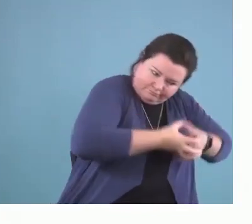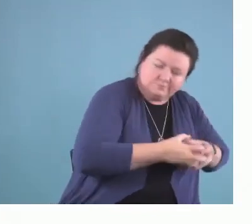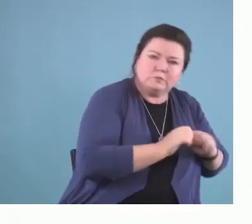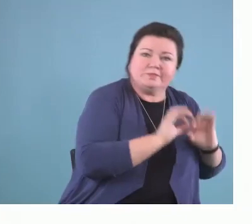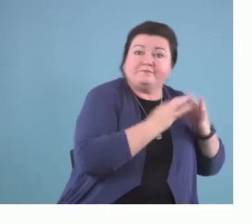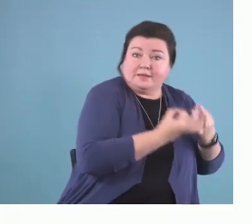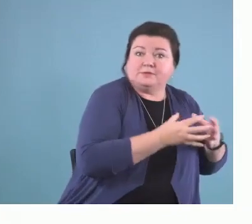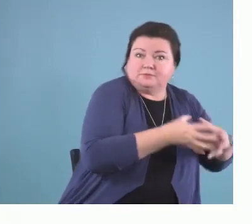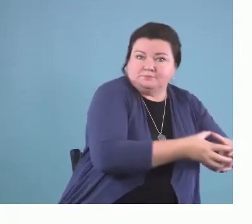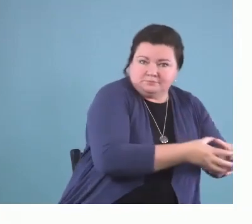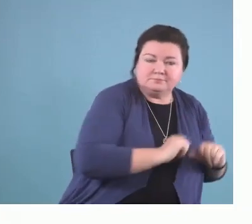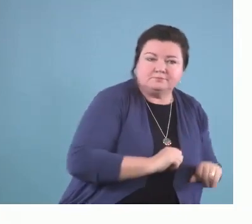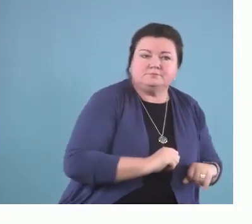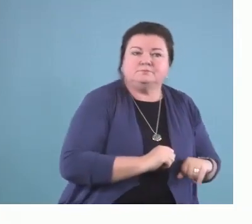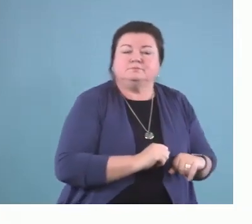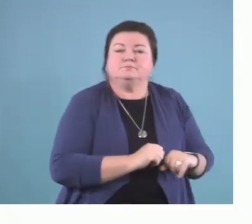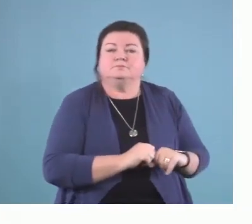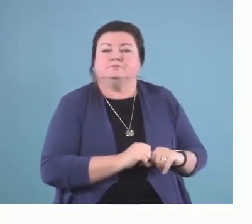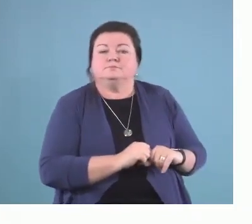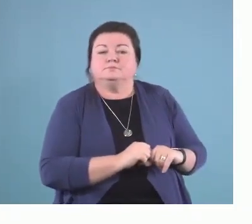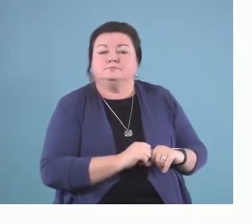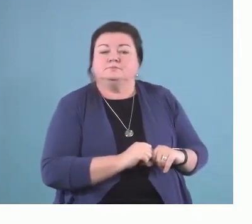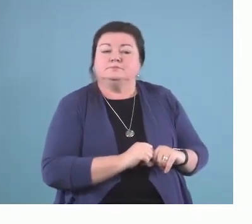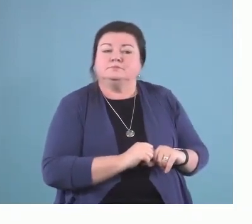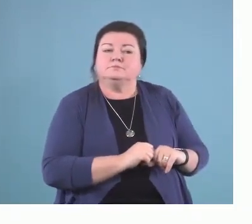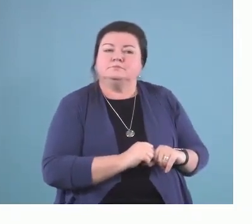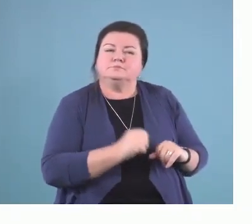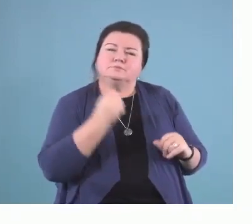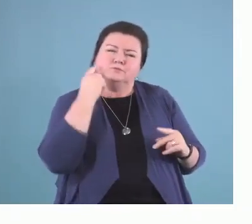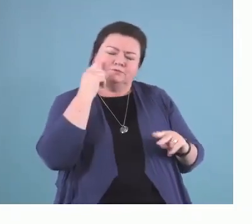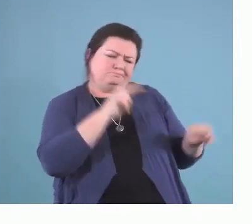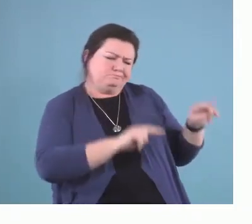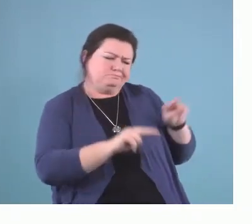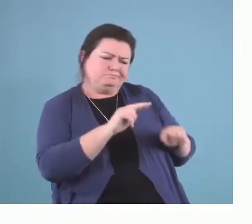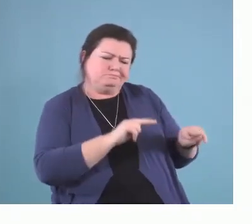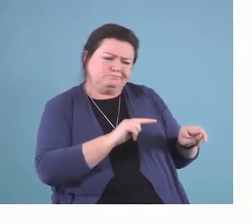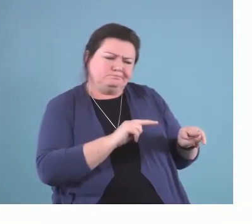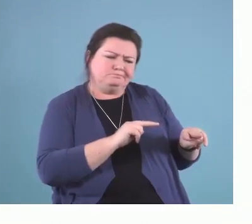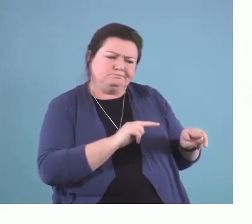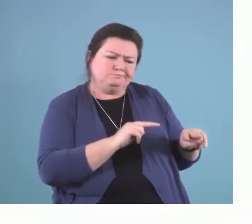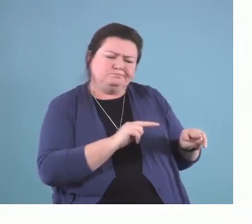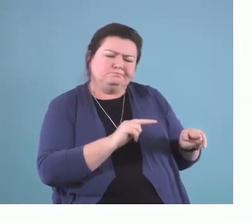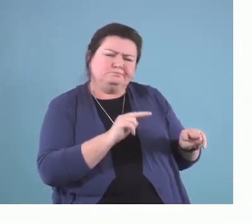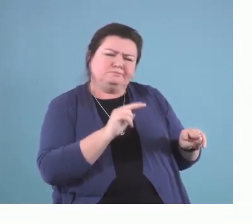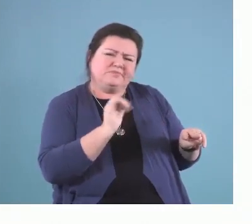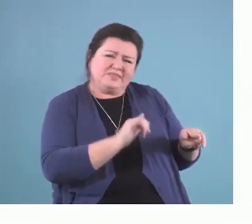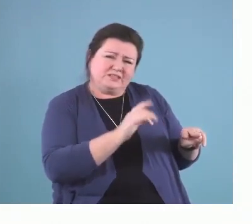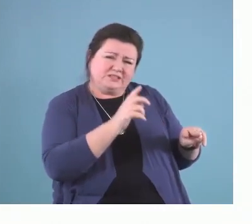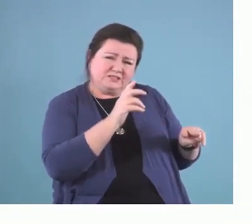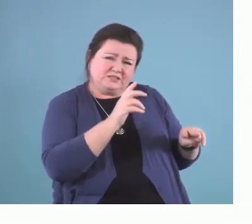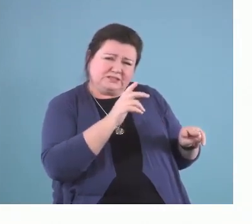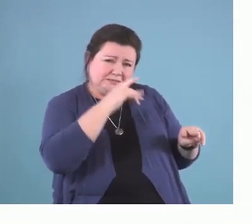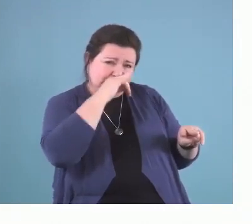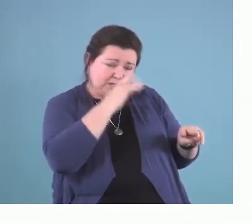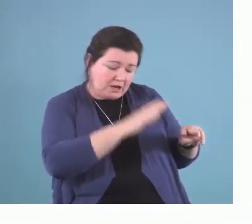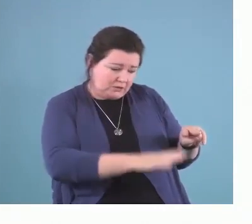So, if you're going to think about how this child is going to have